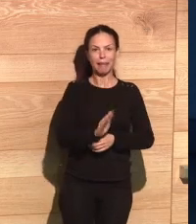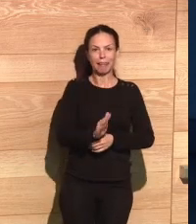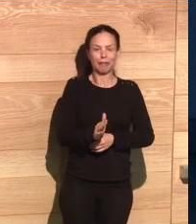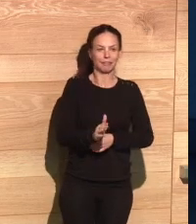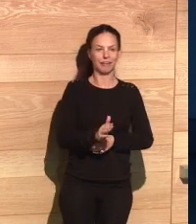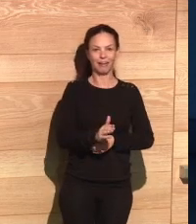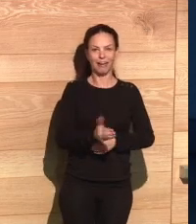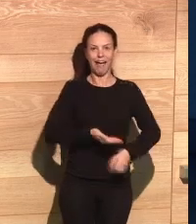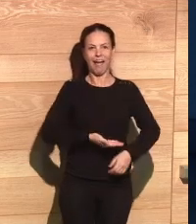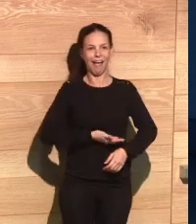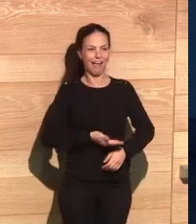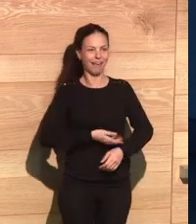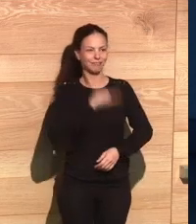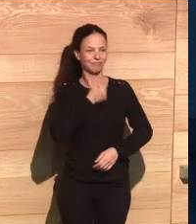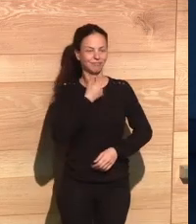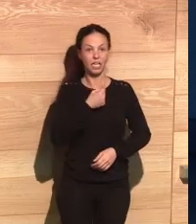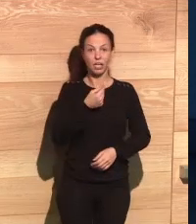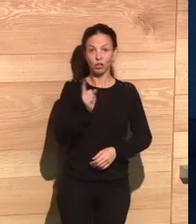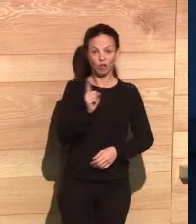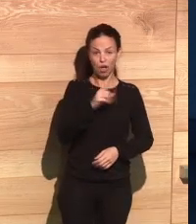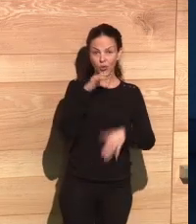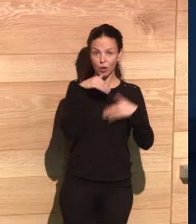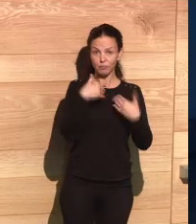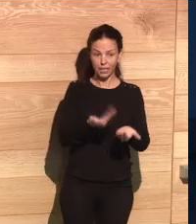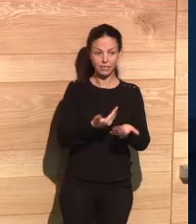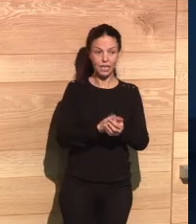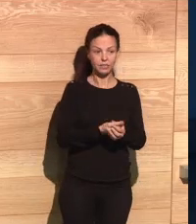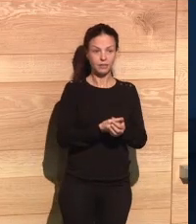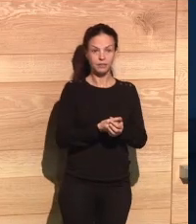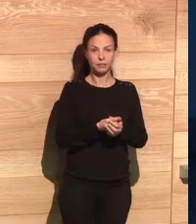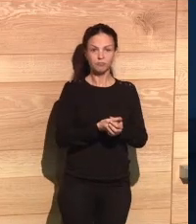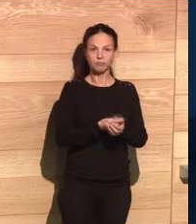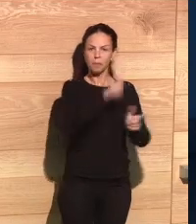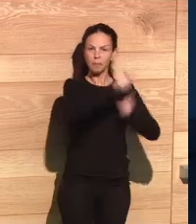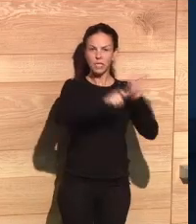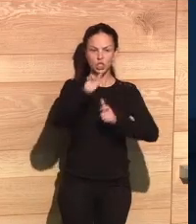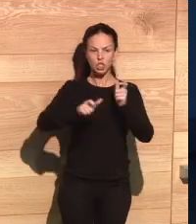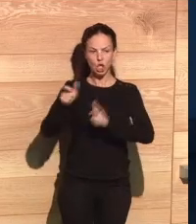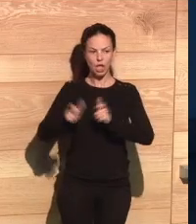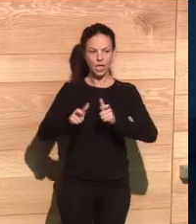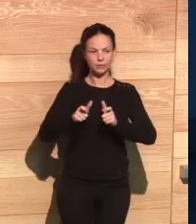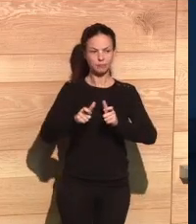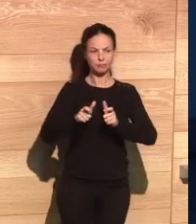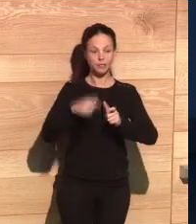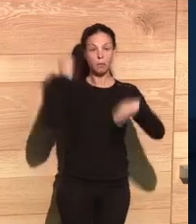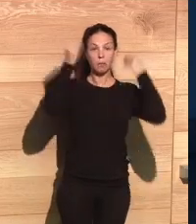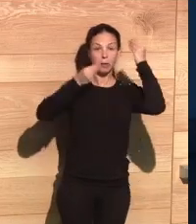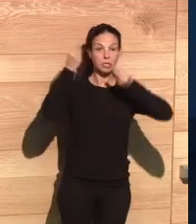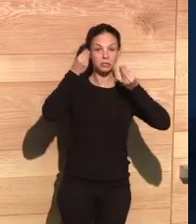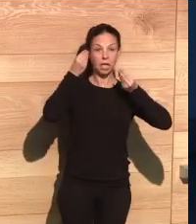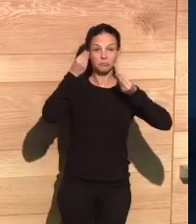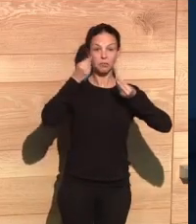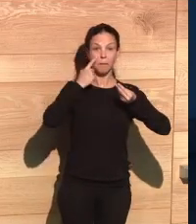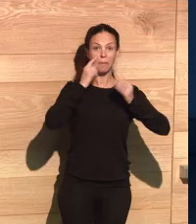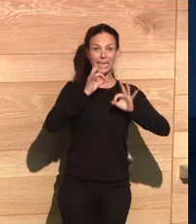your living room. This might seem like a joke, but among citizens, there